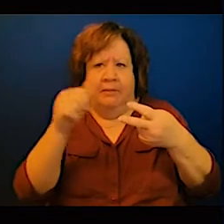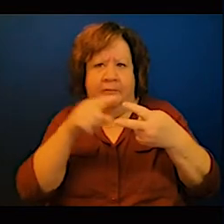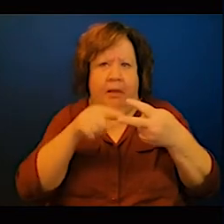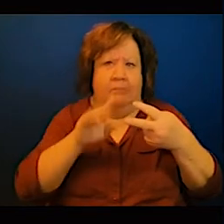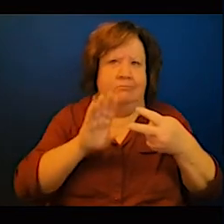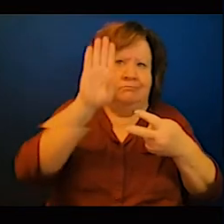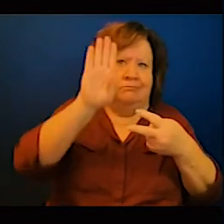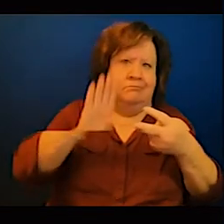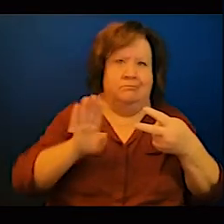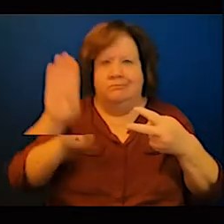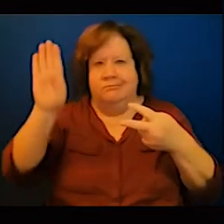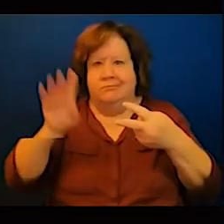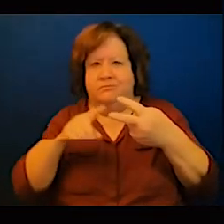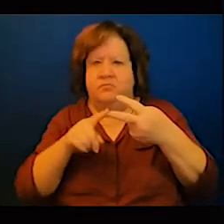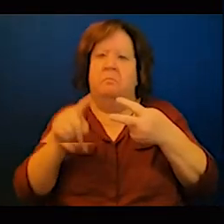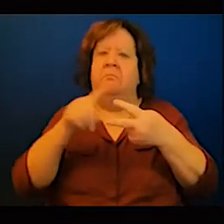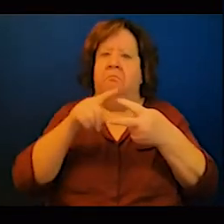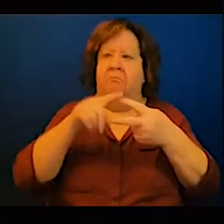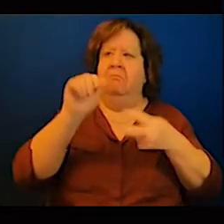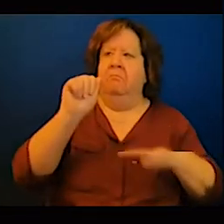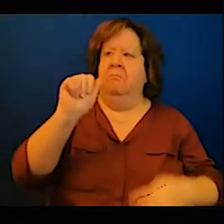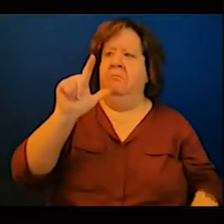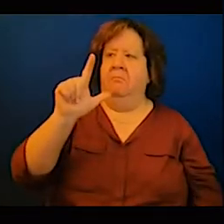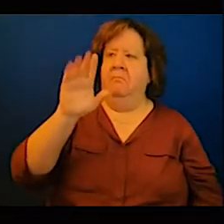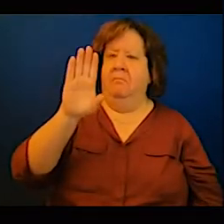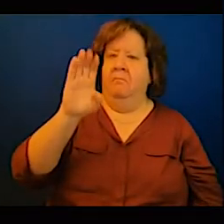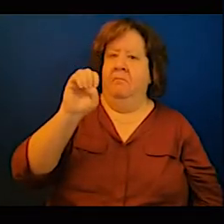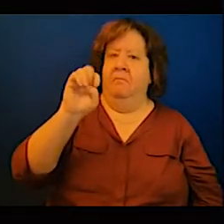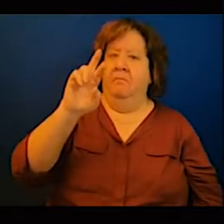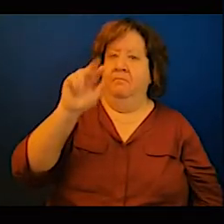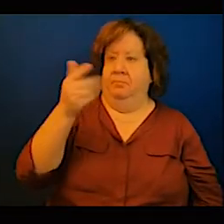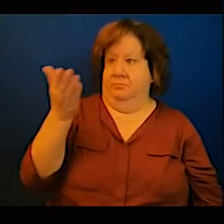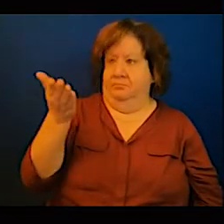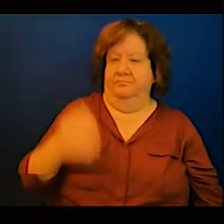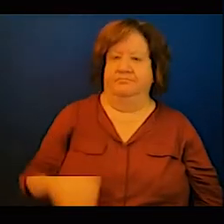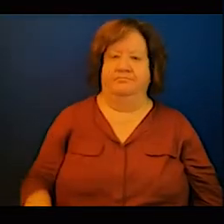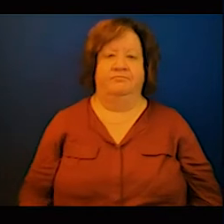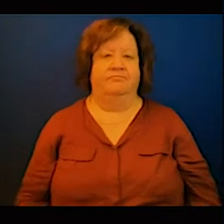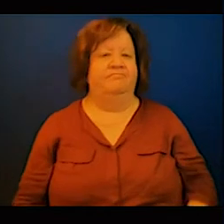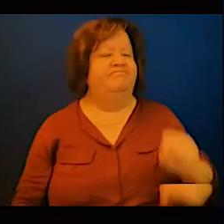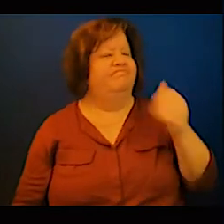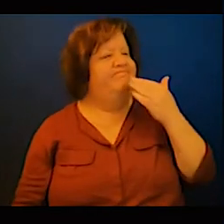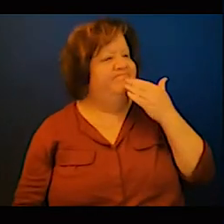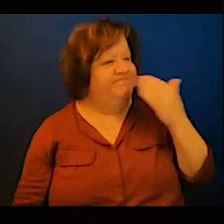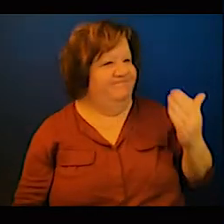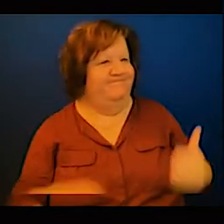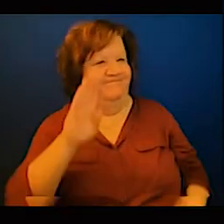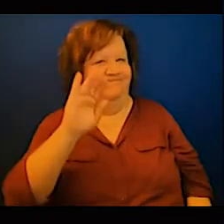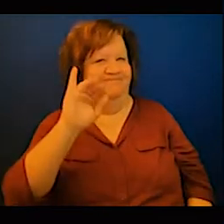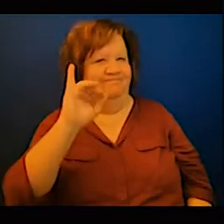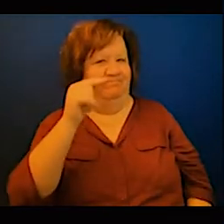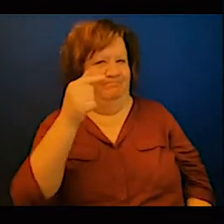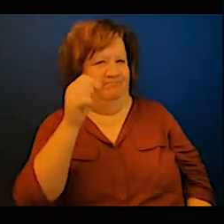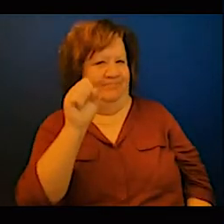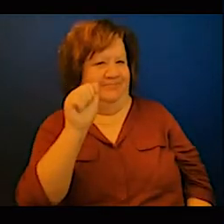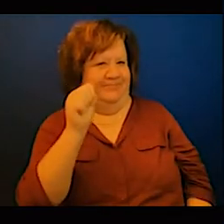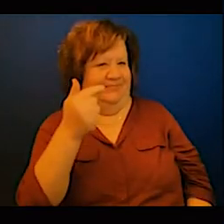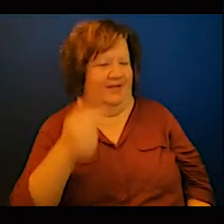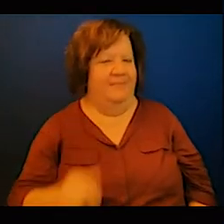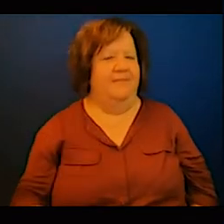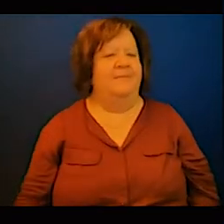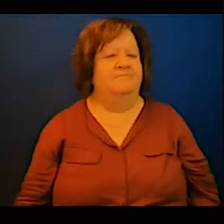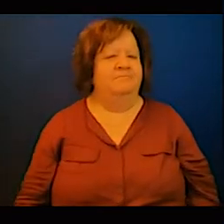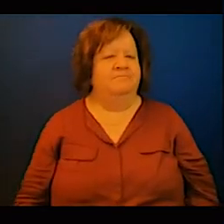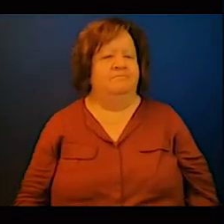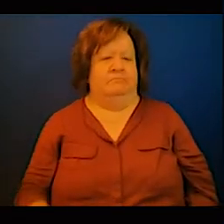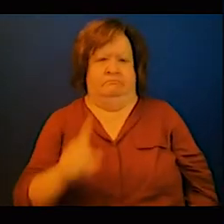yeah thank you I mean briefly to kind of contribute or respond to